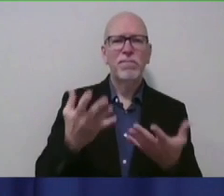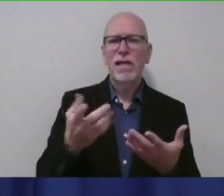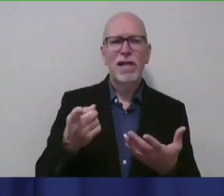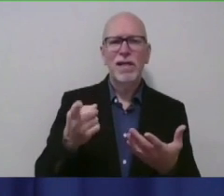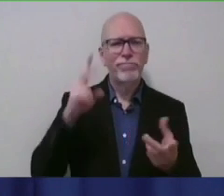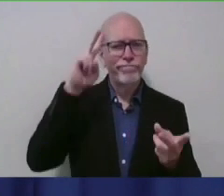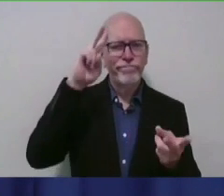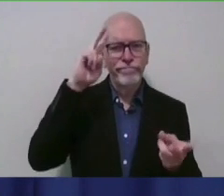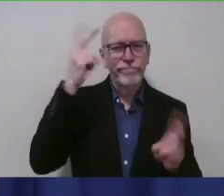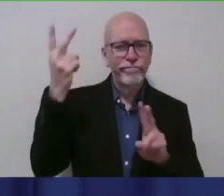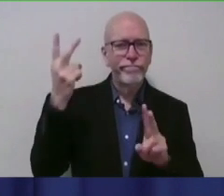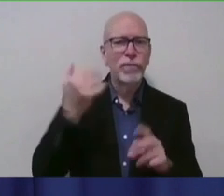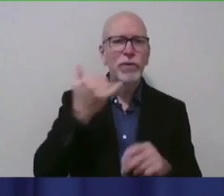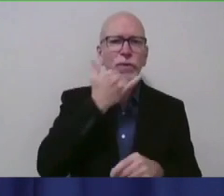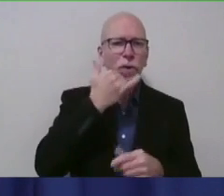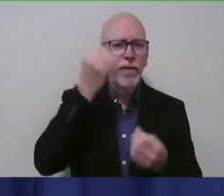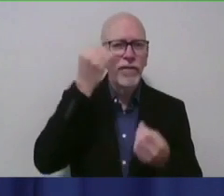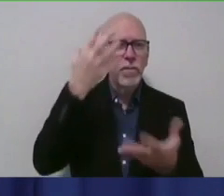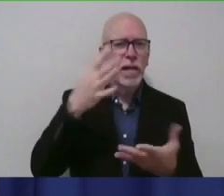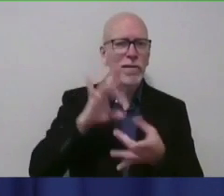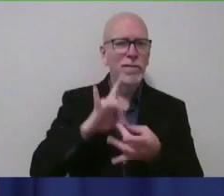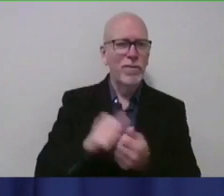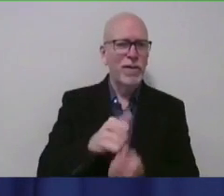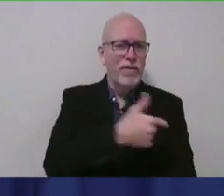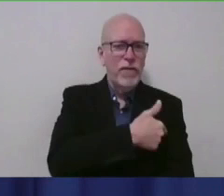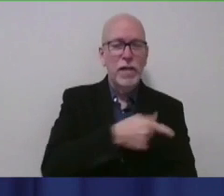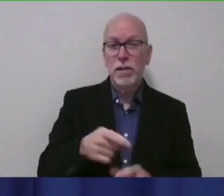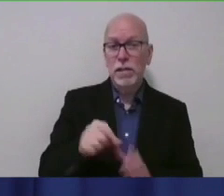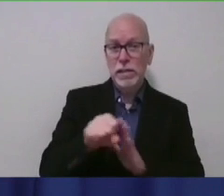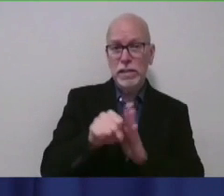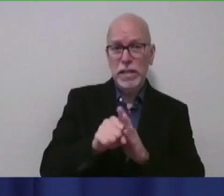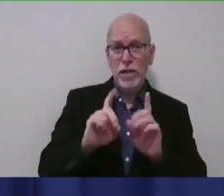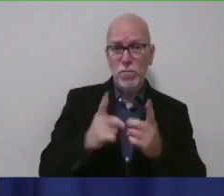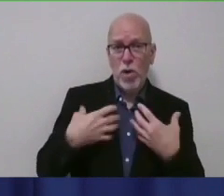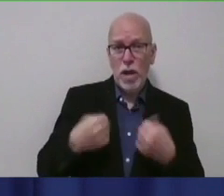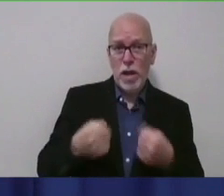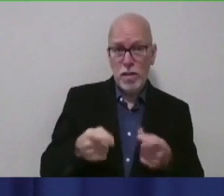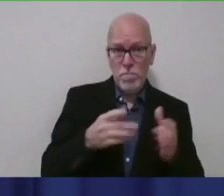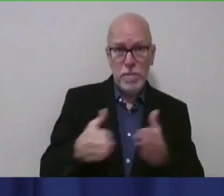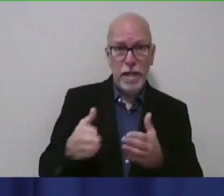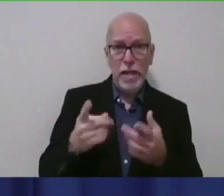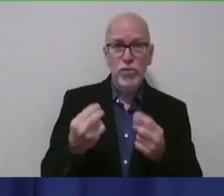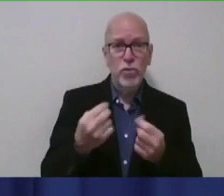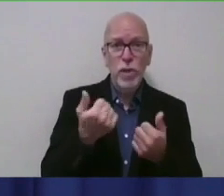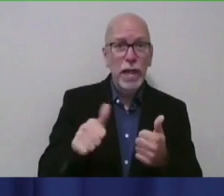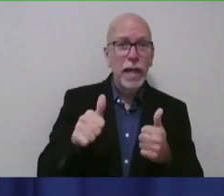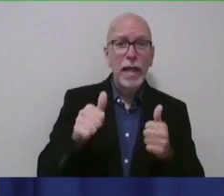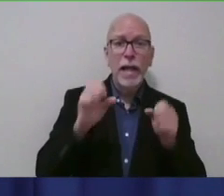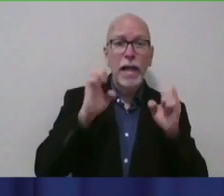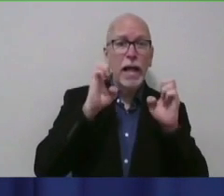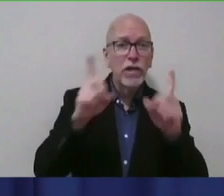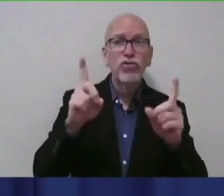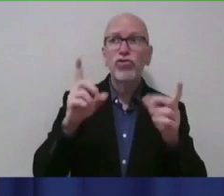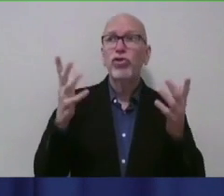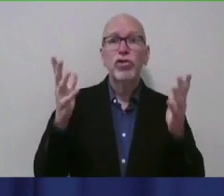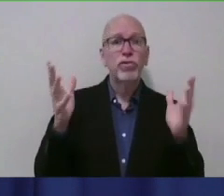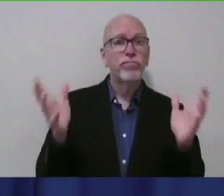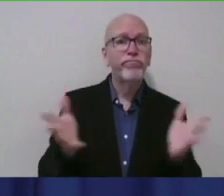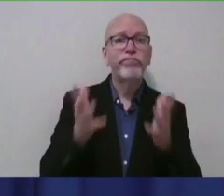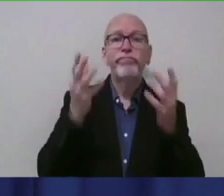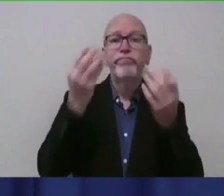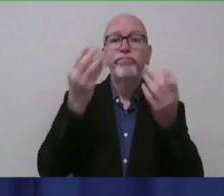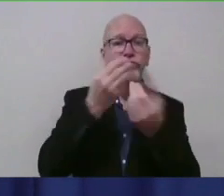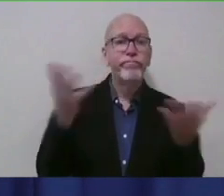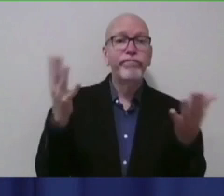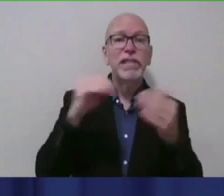about the vaccine itself. Is the State Department of Health planning on doing any type of educational campaigns or going out in communities